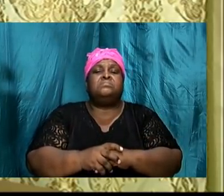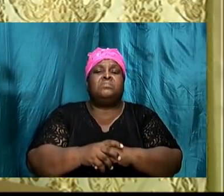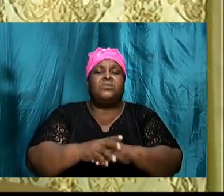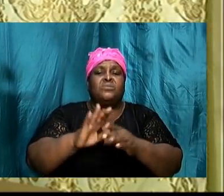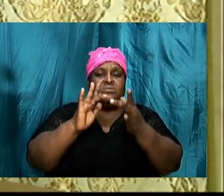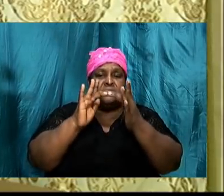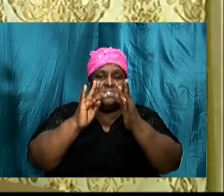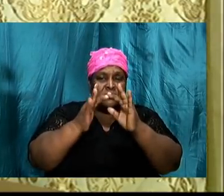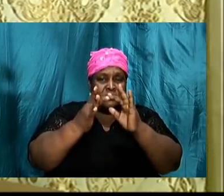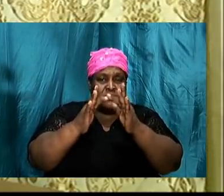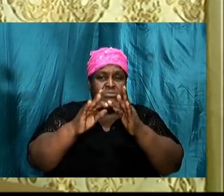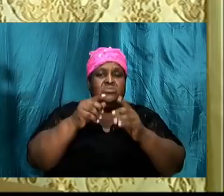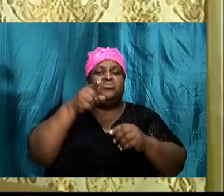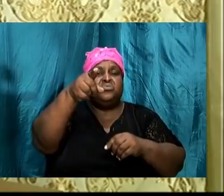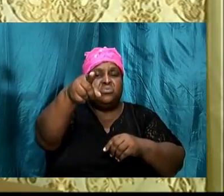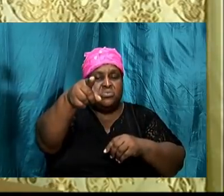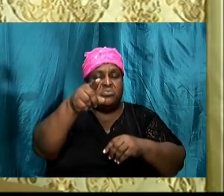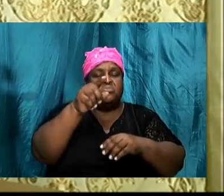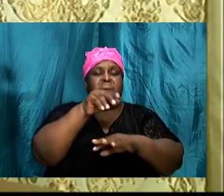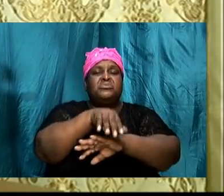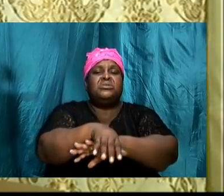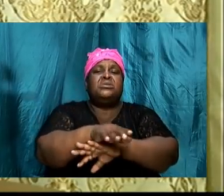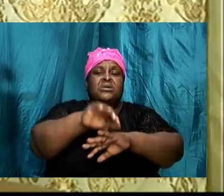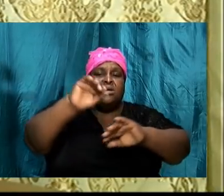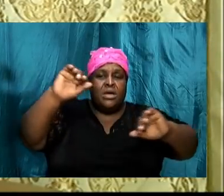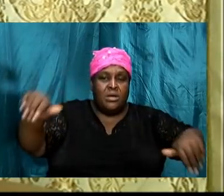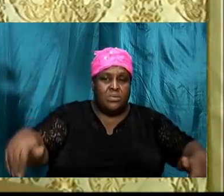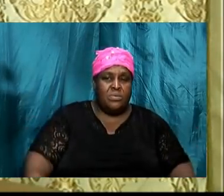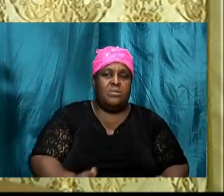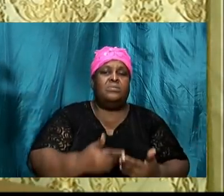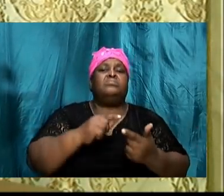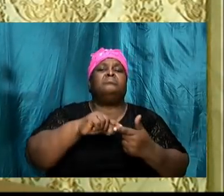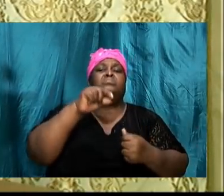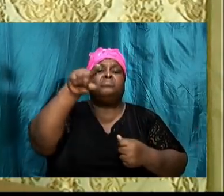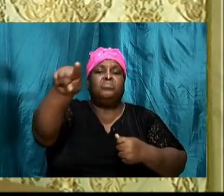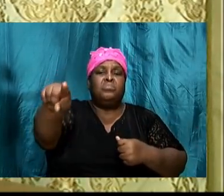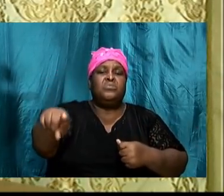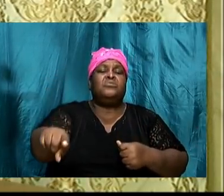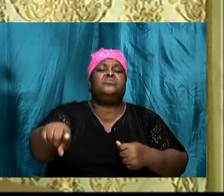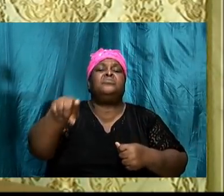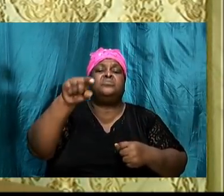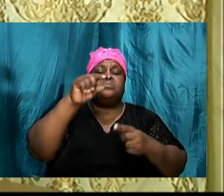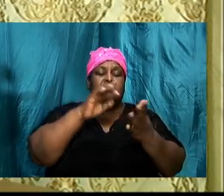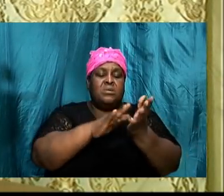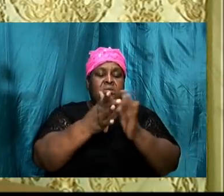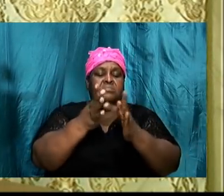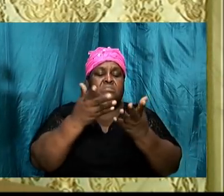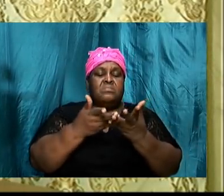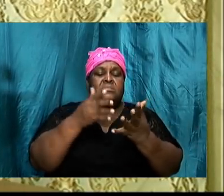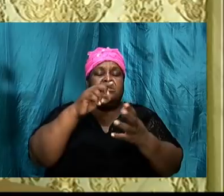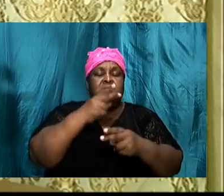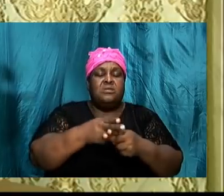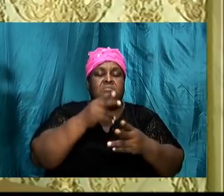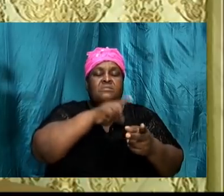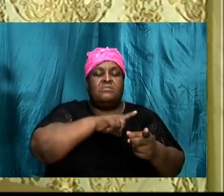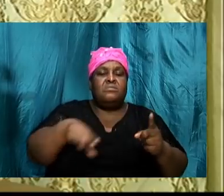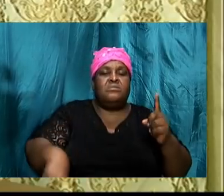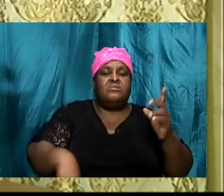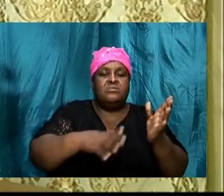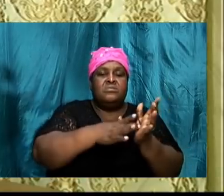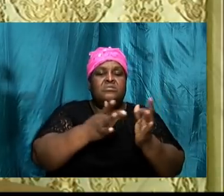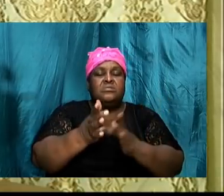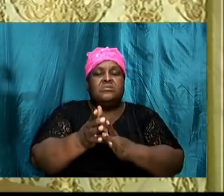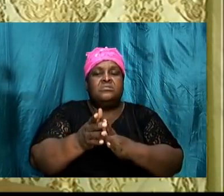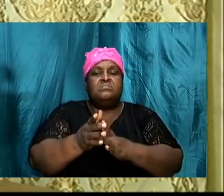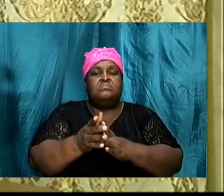you tonight. And we want to welcome you to Bible study in the name of our Lord Jesus. Before we get into the